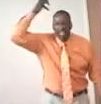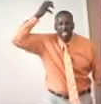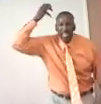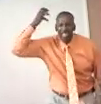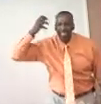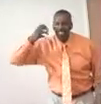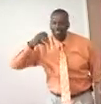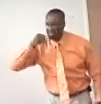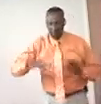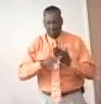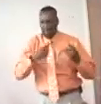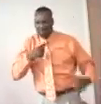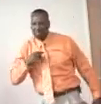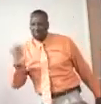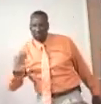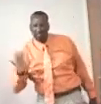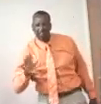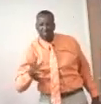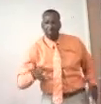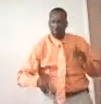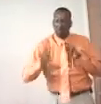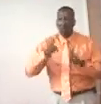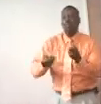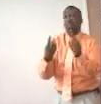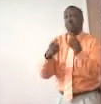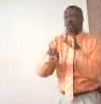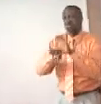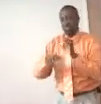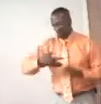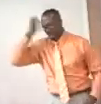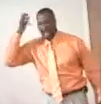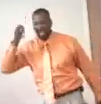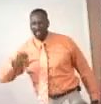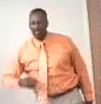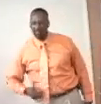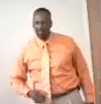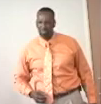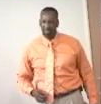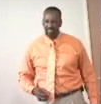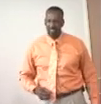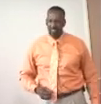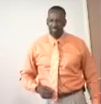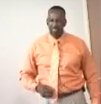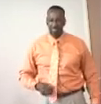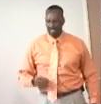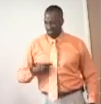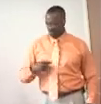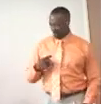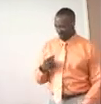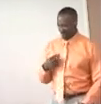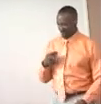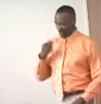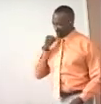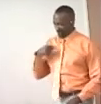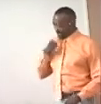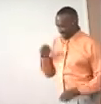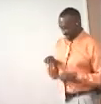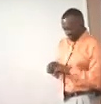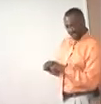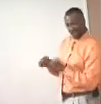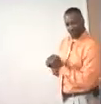Anger. You know, it bothers me. You folks come into church mad. I ain't sleep with you last night.